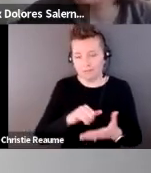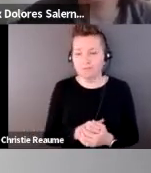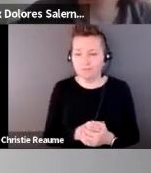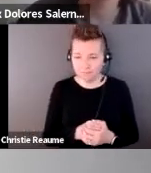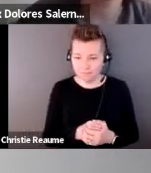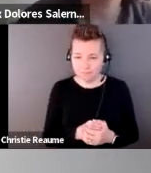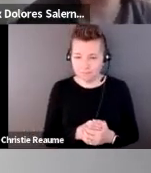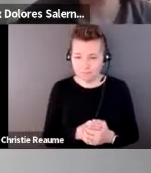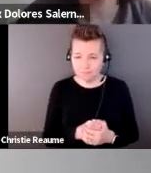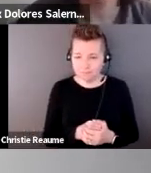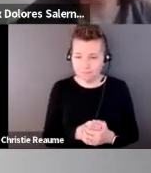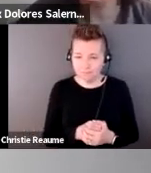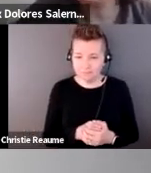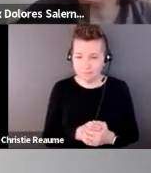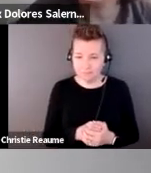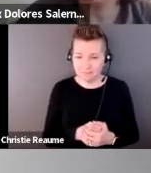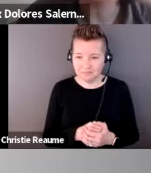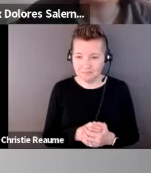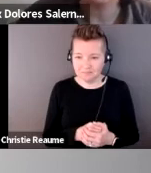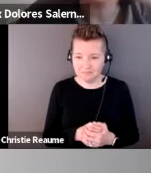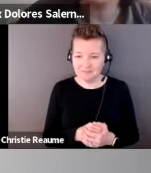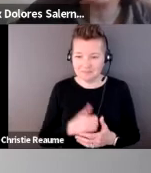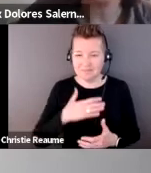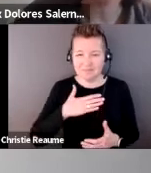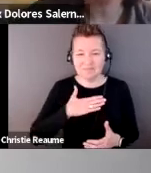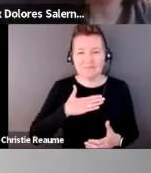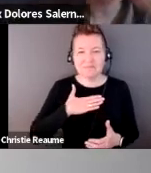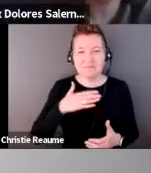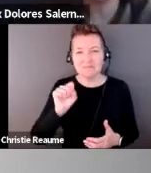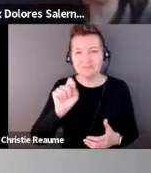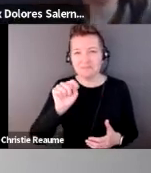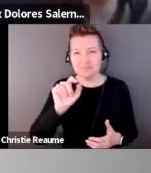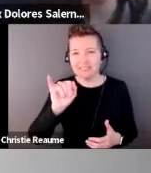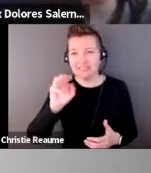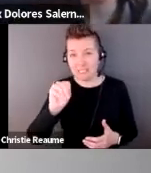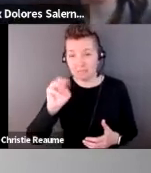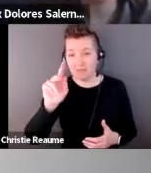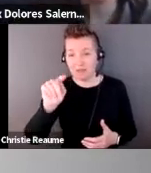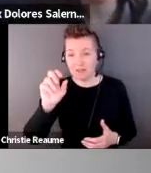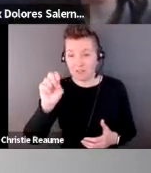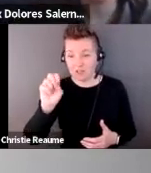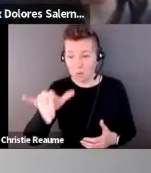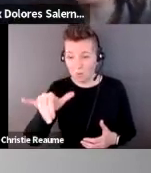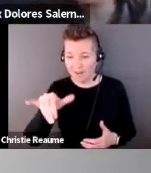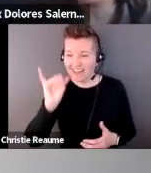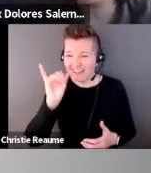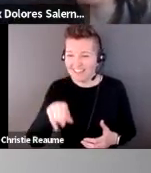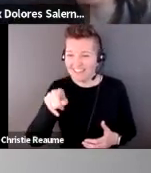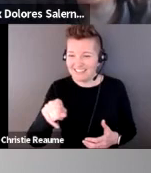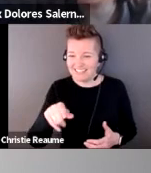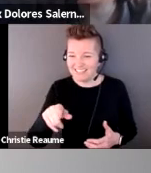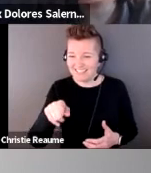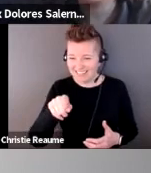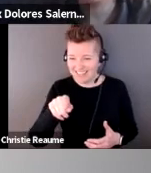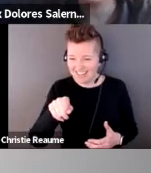toy of choice today is this business. This is a